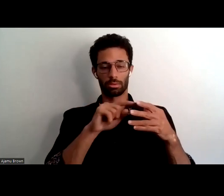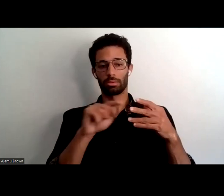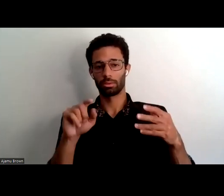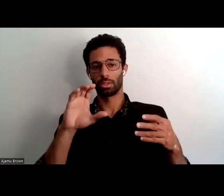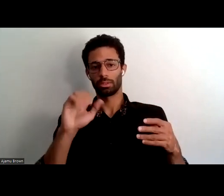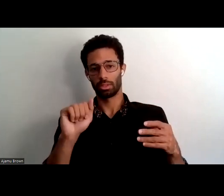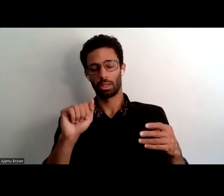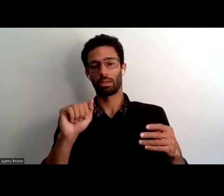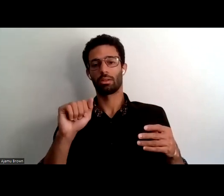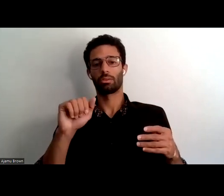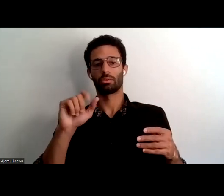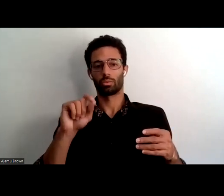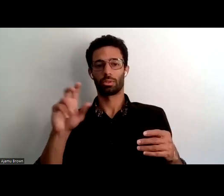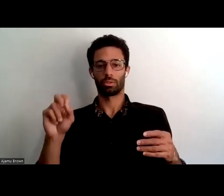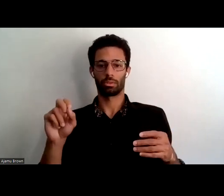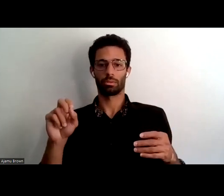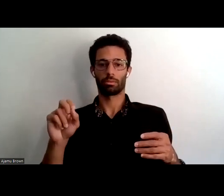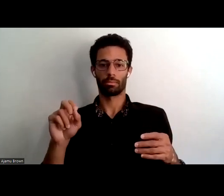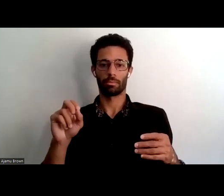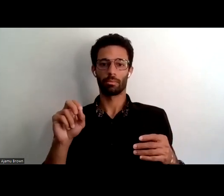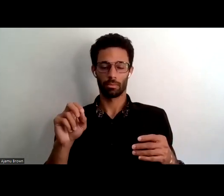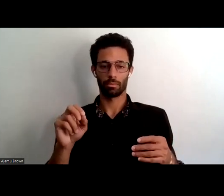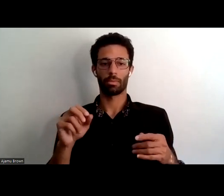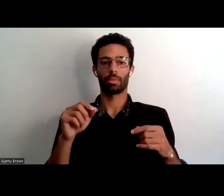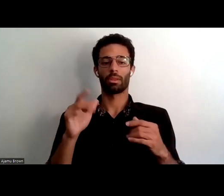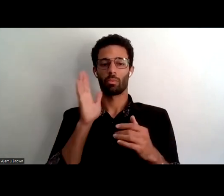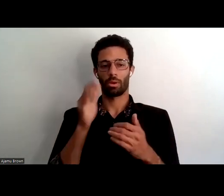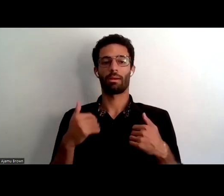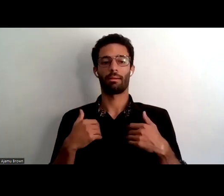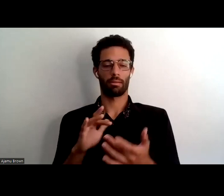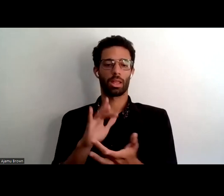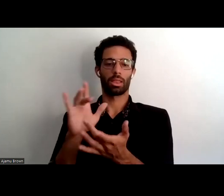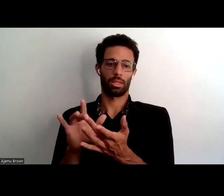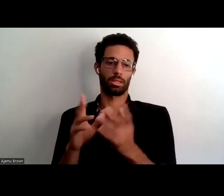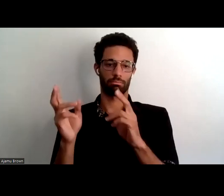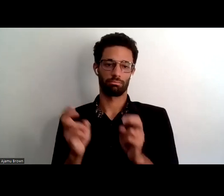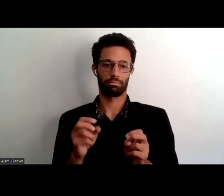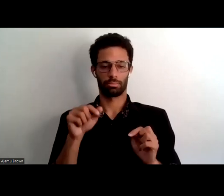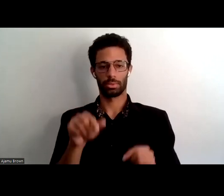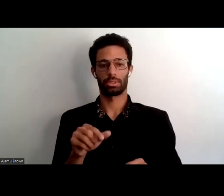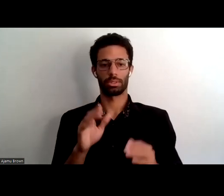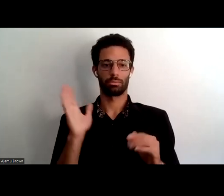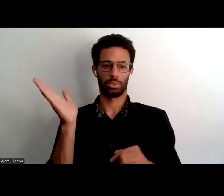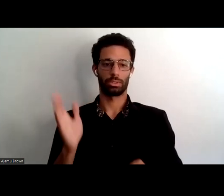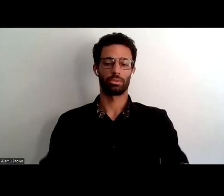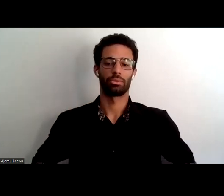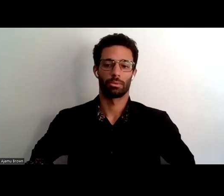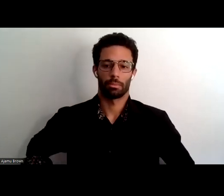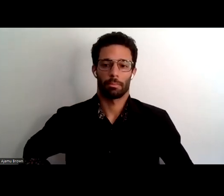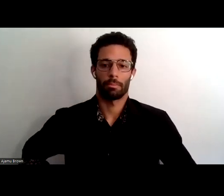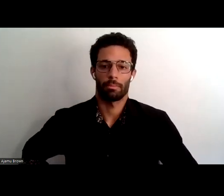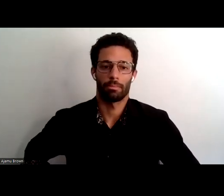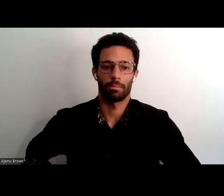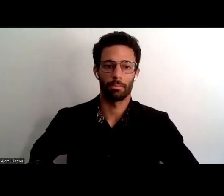can click on there and the presentation and today's video will be available um on that page um